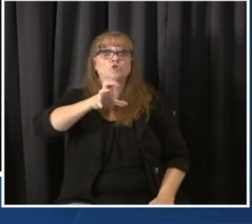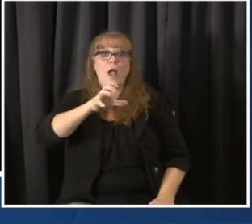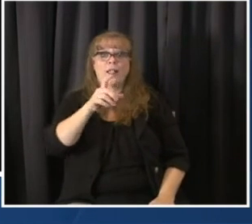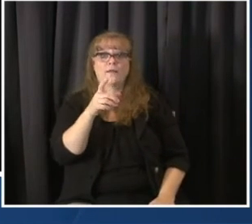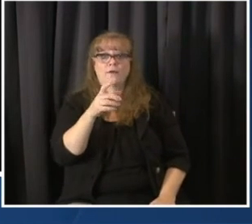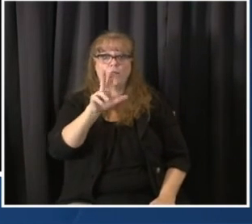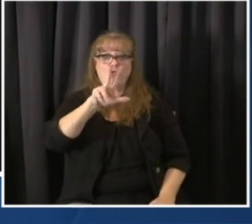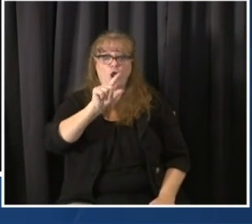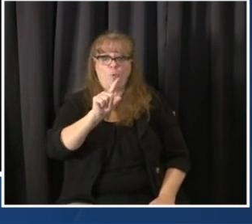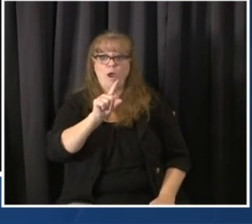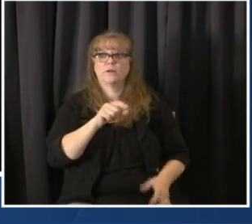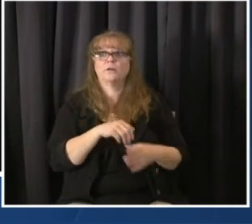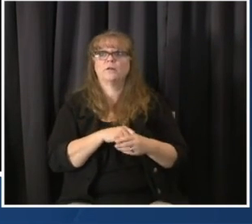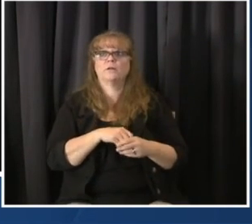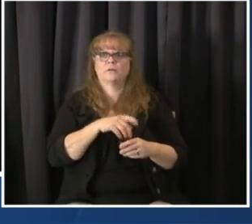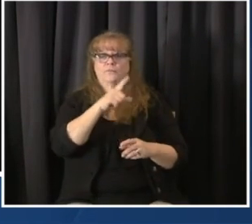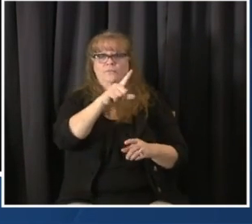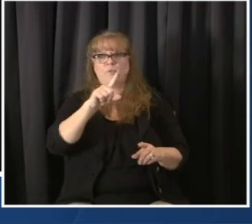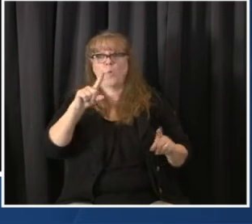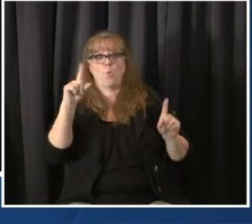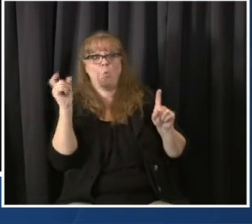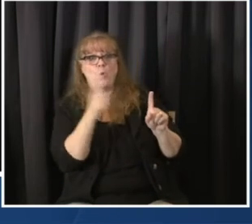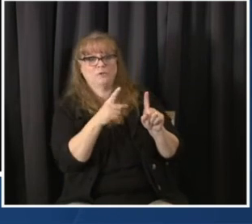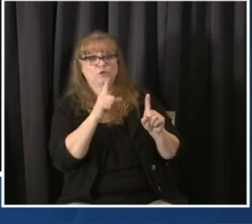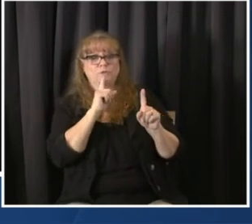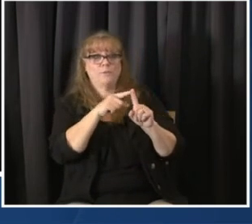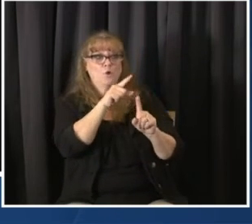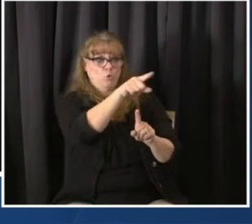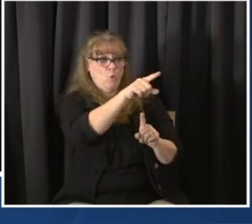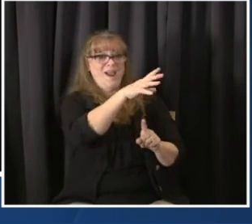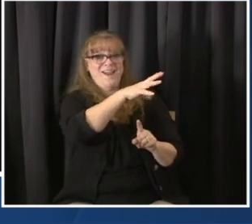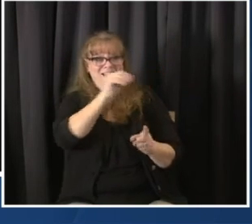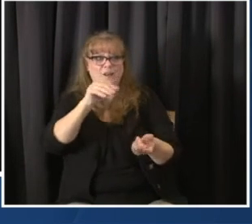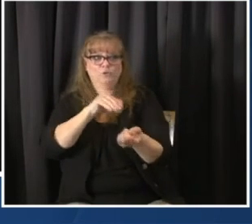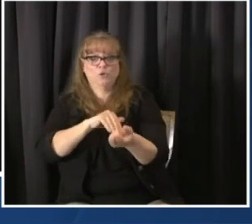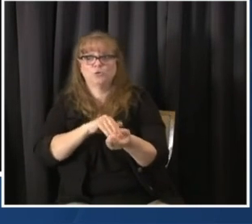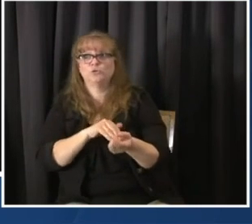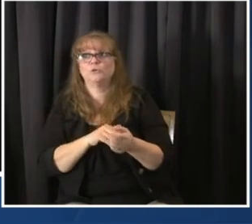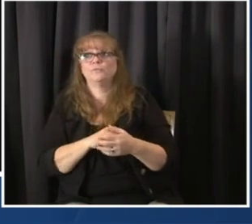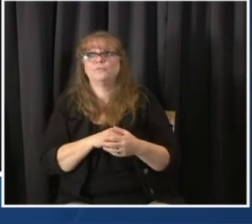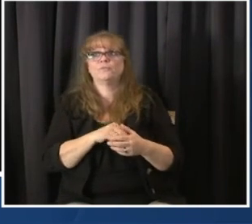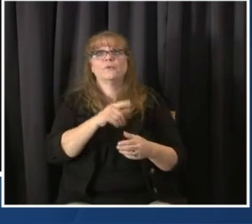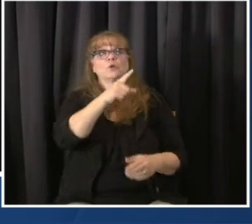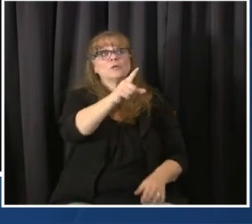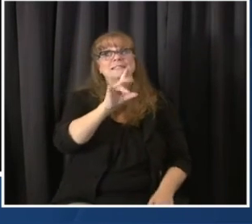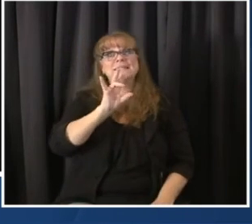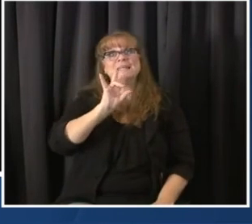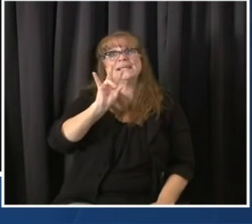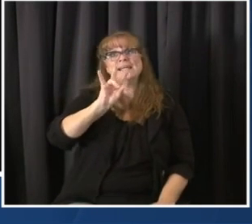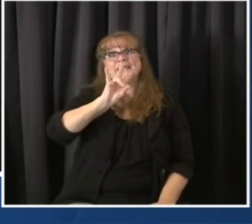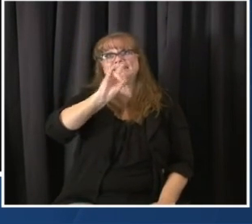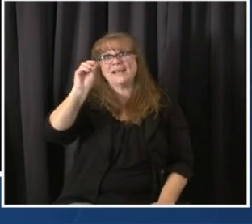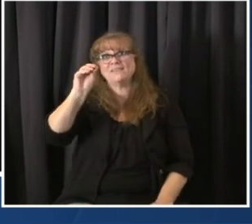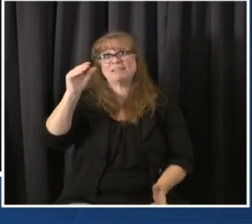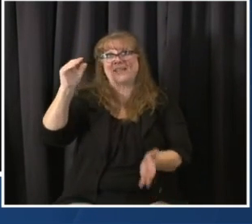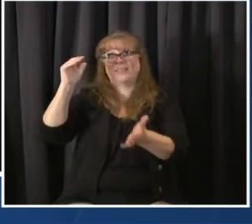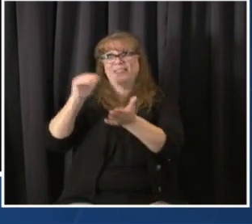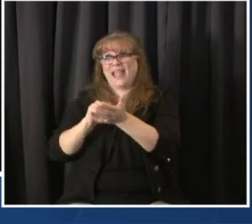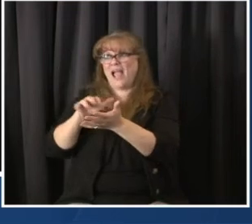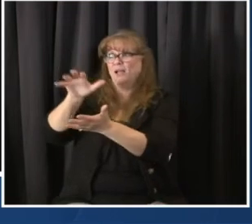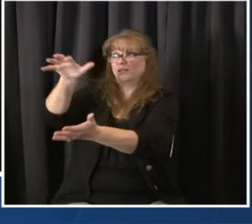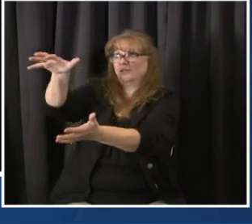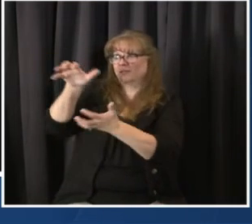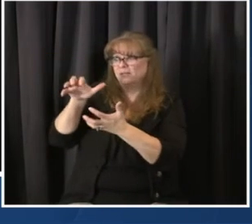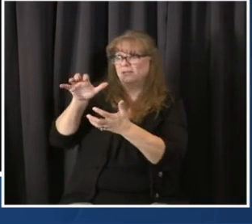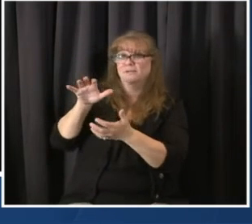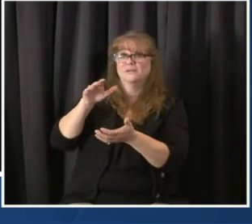mentioned that there were about 70,000 vaccines that we were receiving a week. How much more would we need to speed up the vaccinations